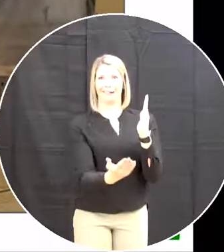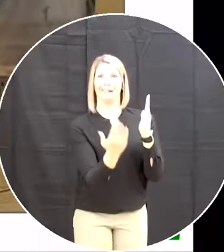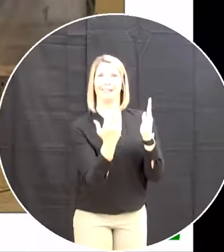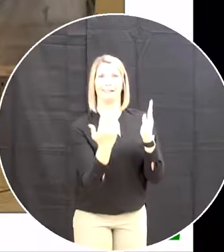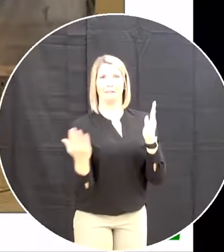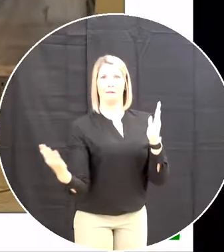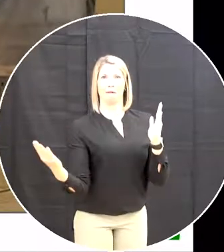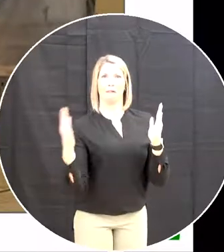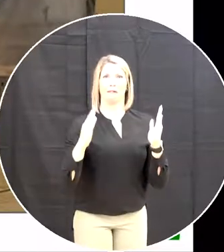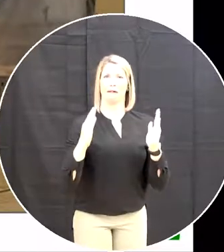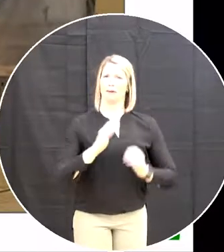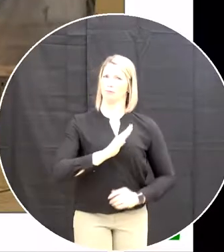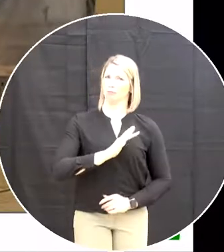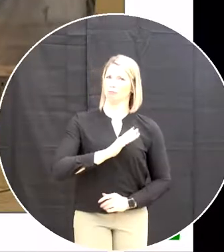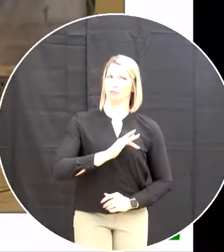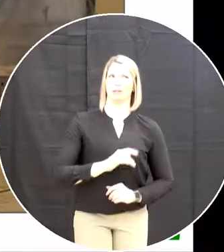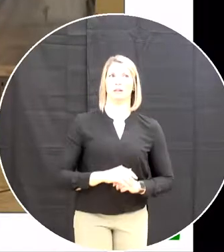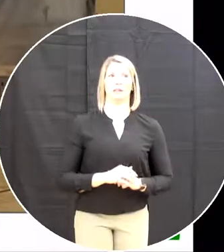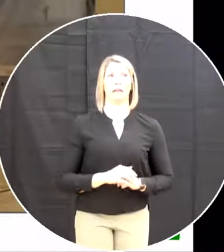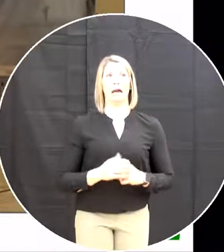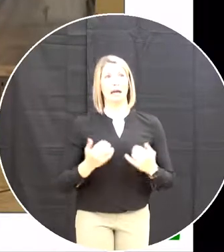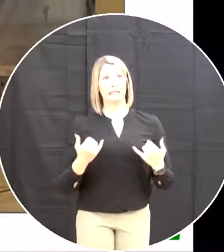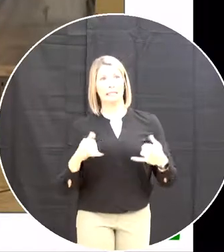This is the gym in progress